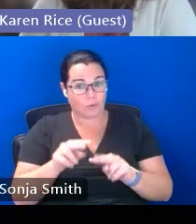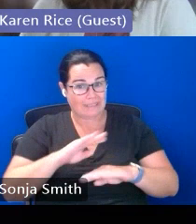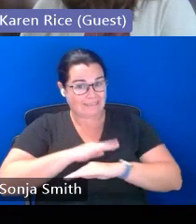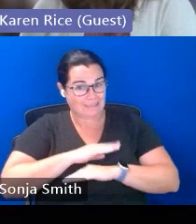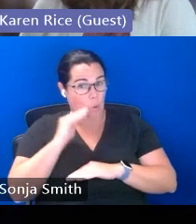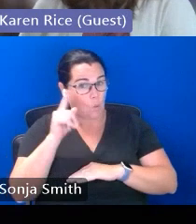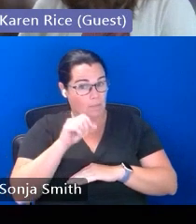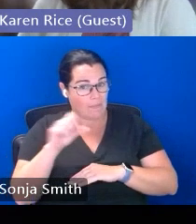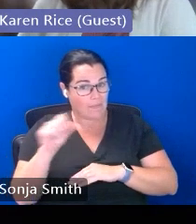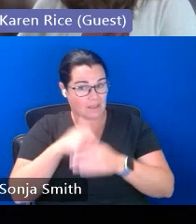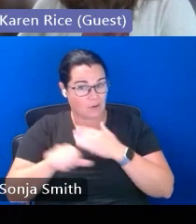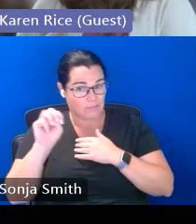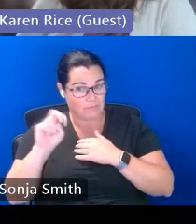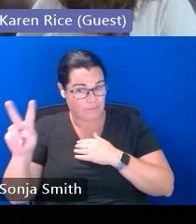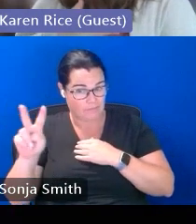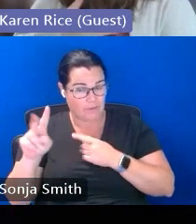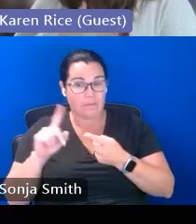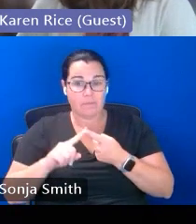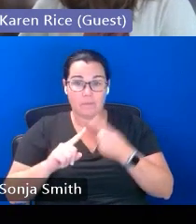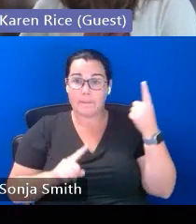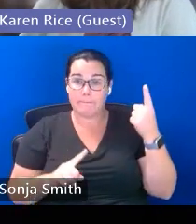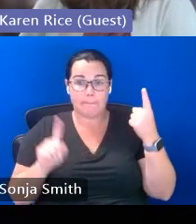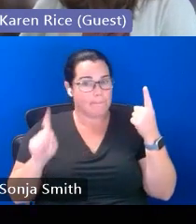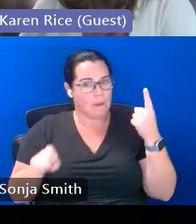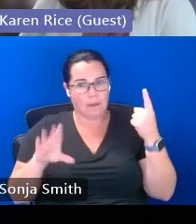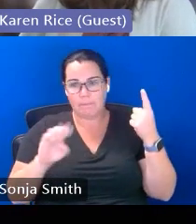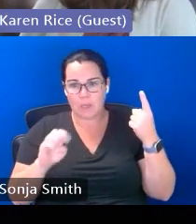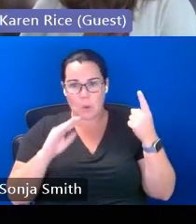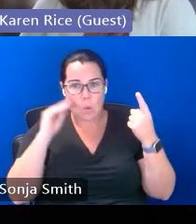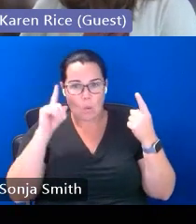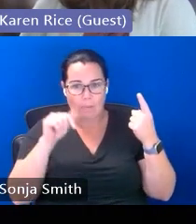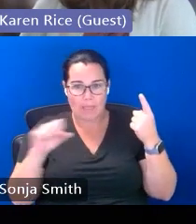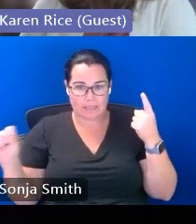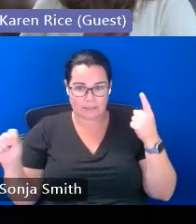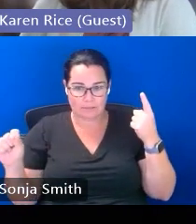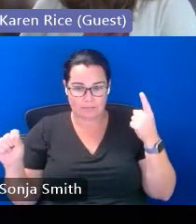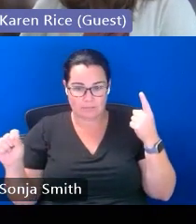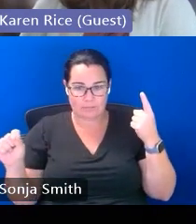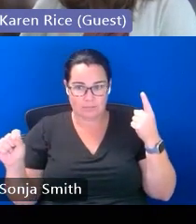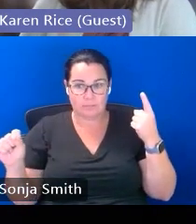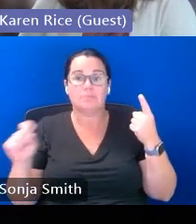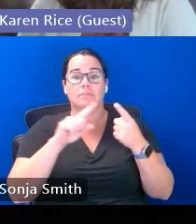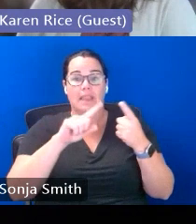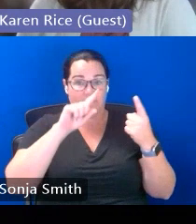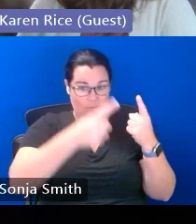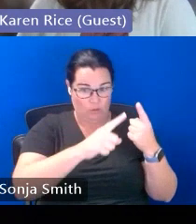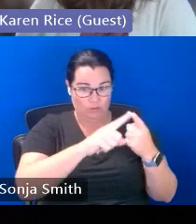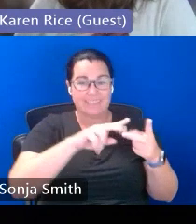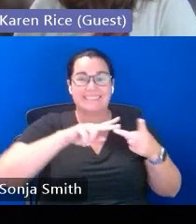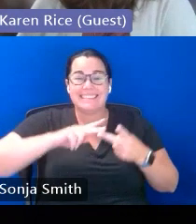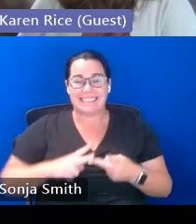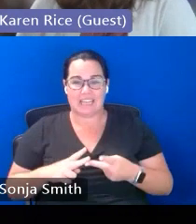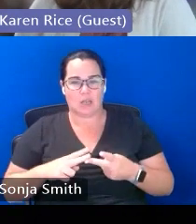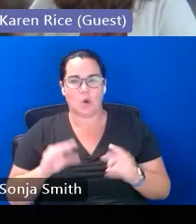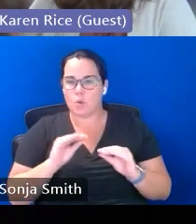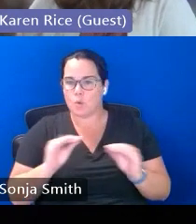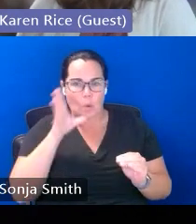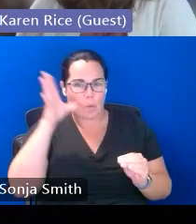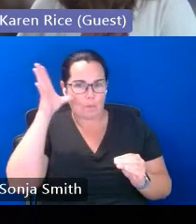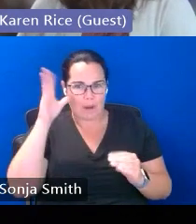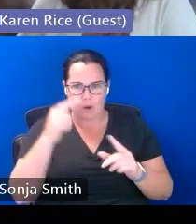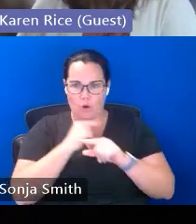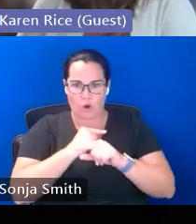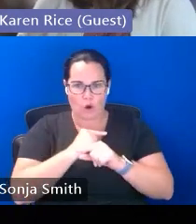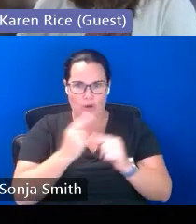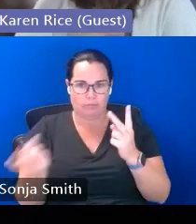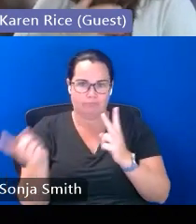first under mckinney-bento they must be experiencing homelessness and then not in the custody of a parent or legal guardian so we know with our youth